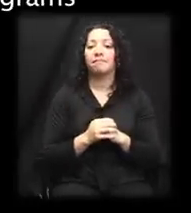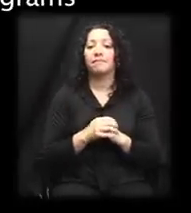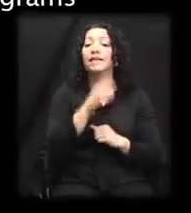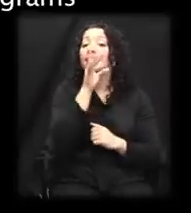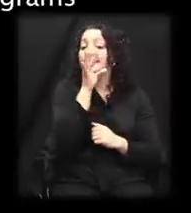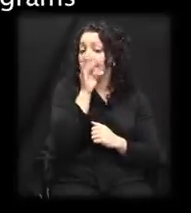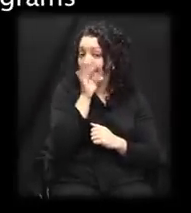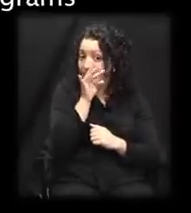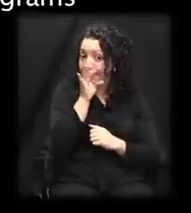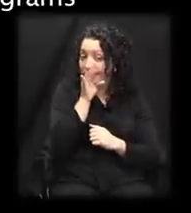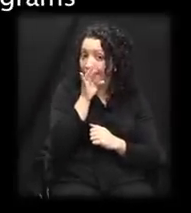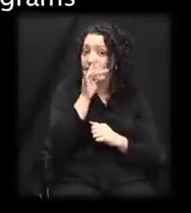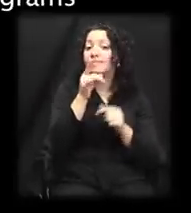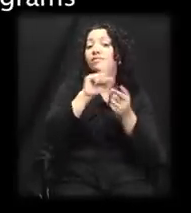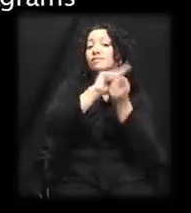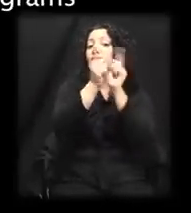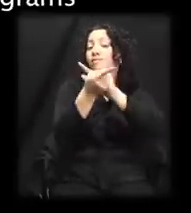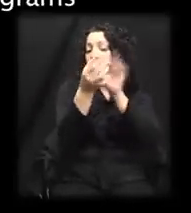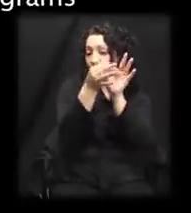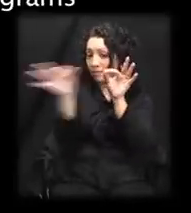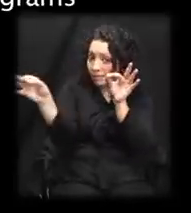and dictation programs.